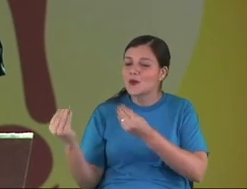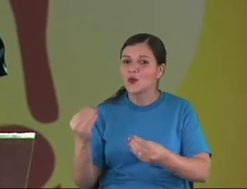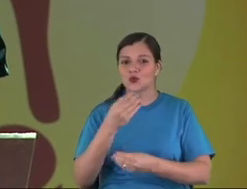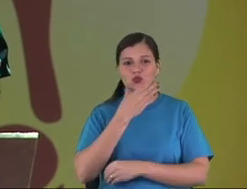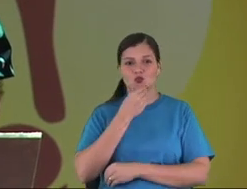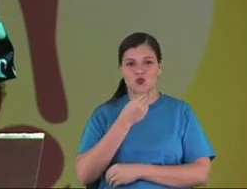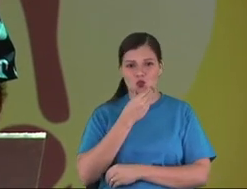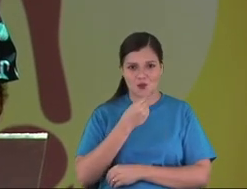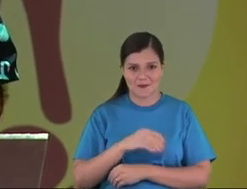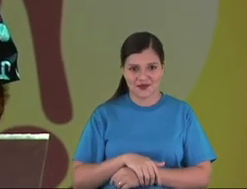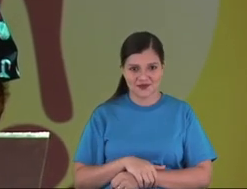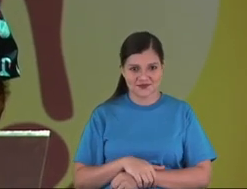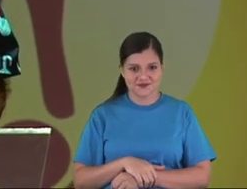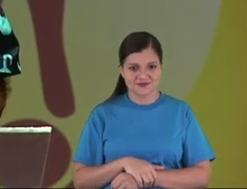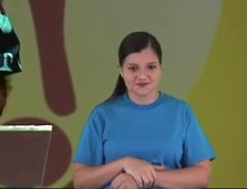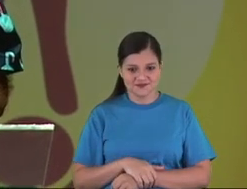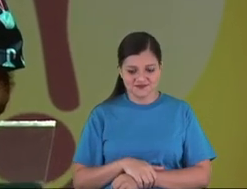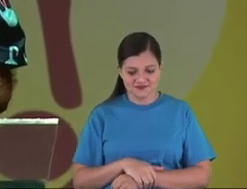here.